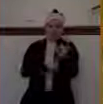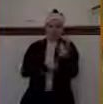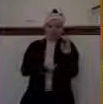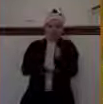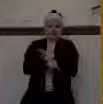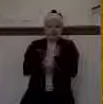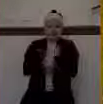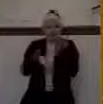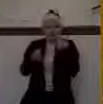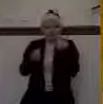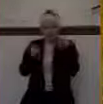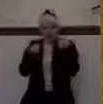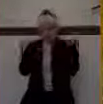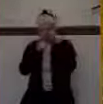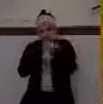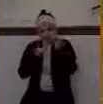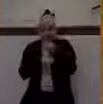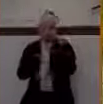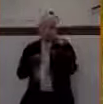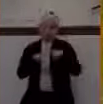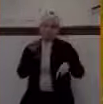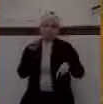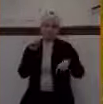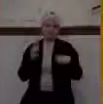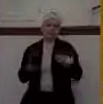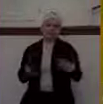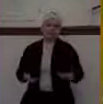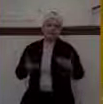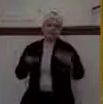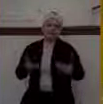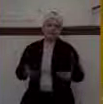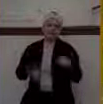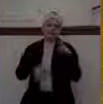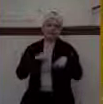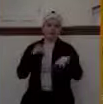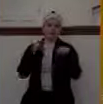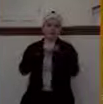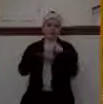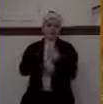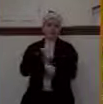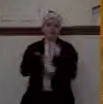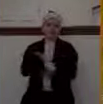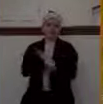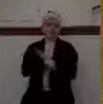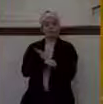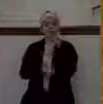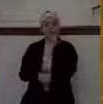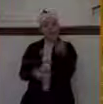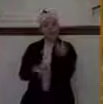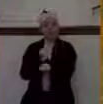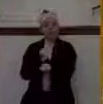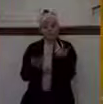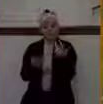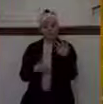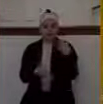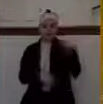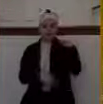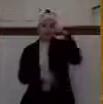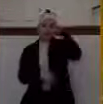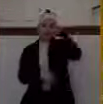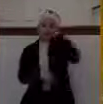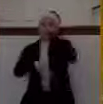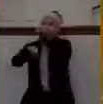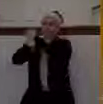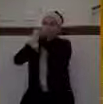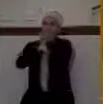The metal is too soft to be effective as shields. Really what they were is they were symbols of the greatness of Solomon's kingdom.